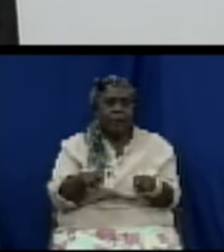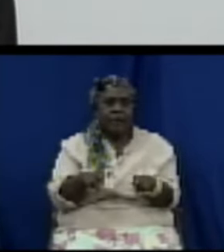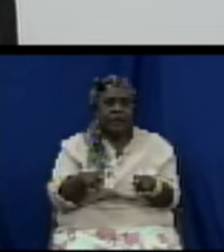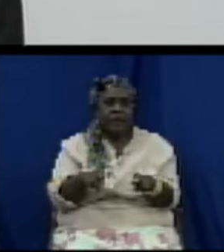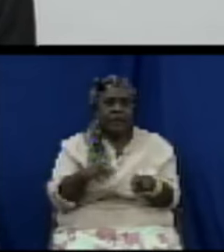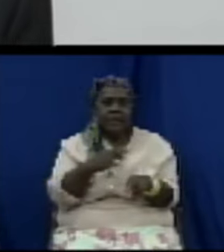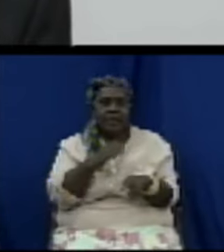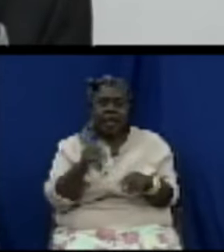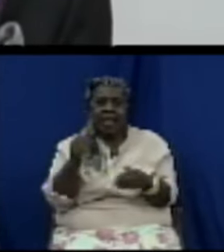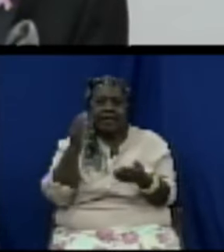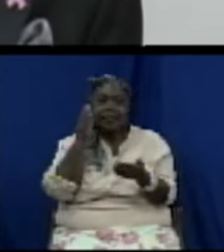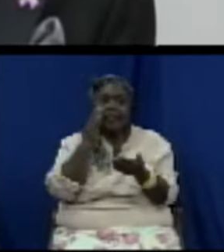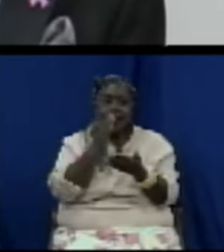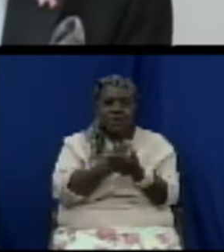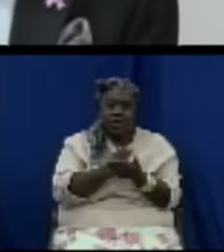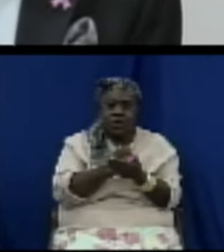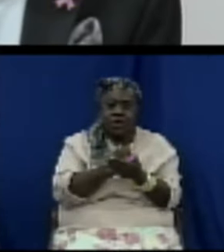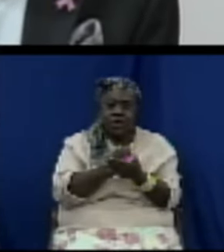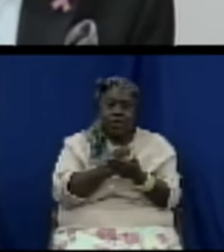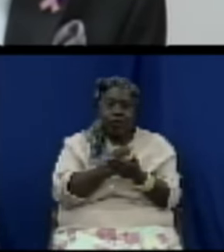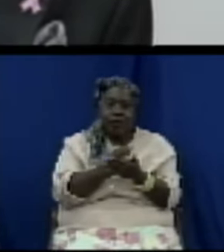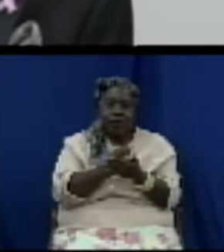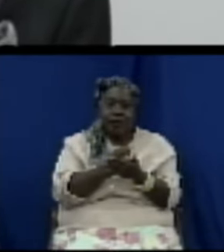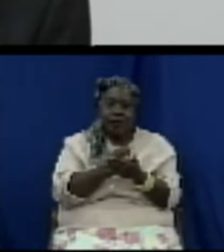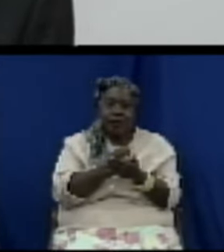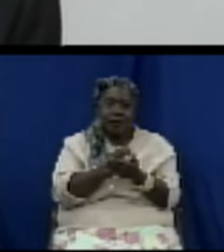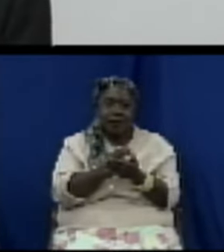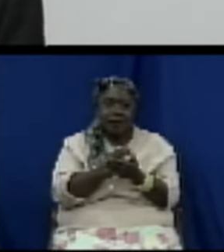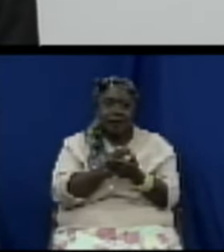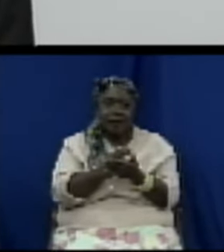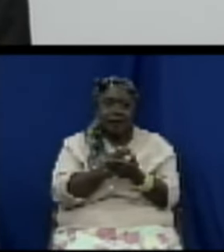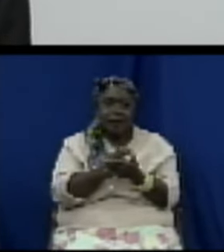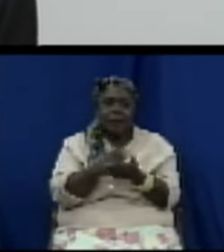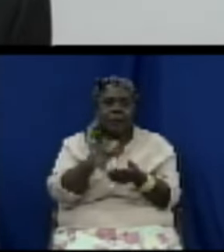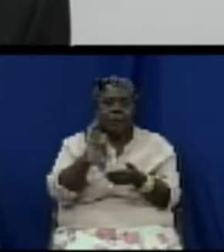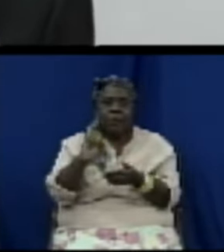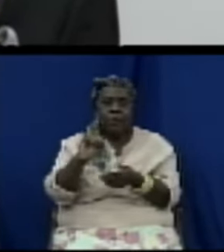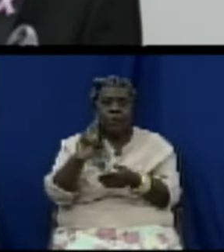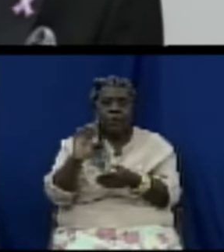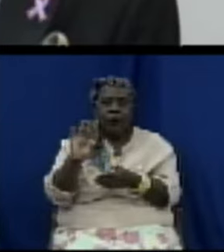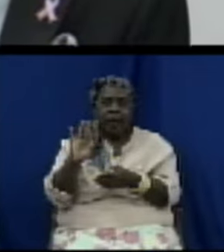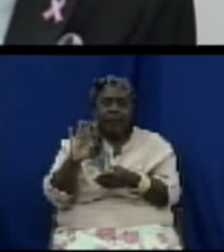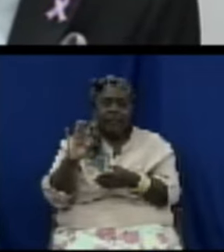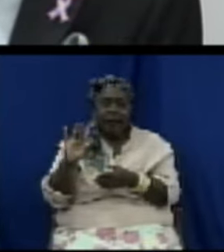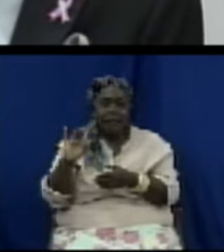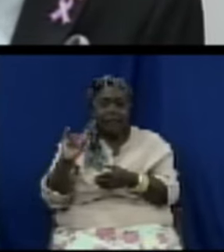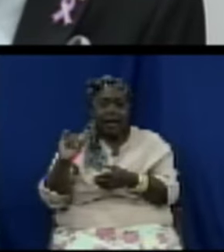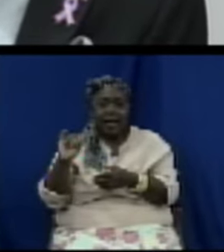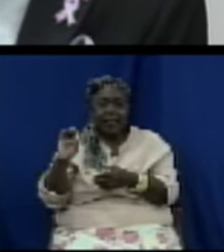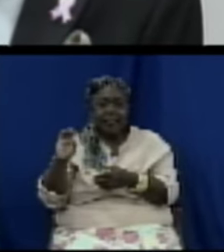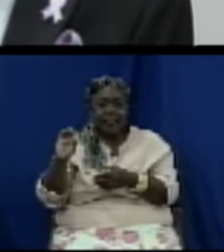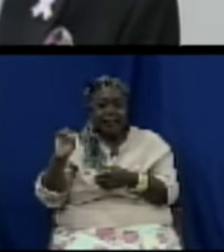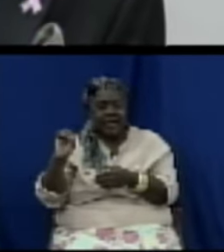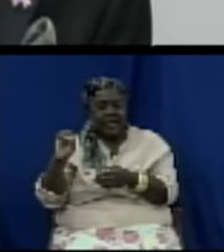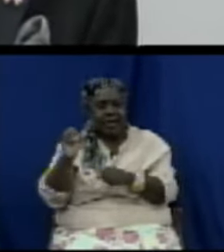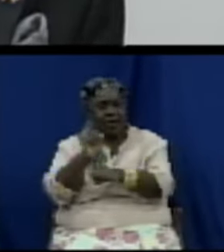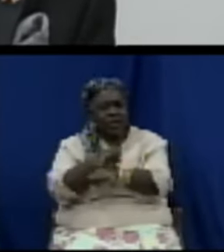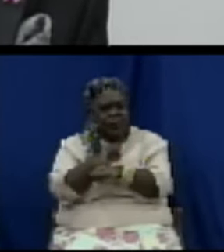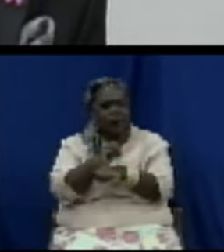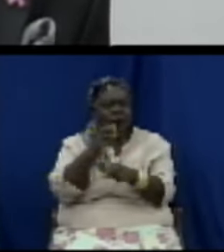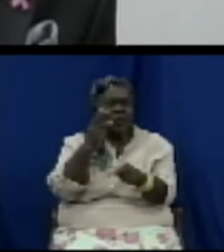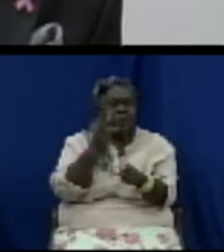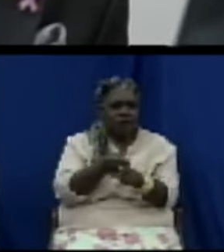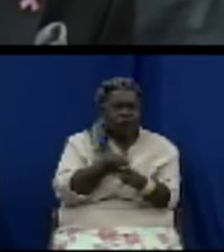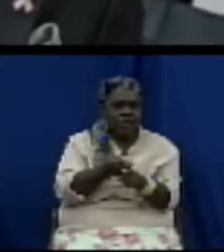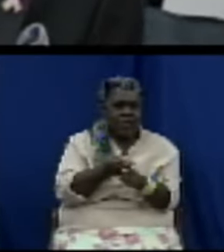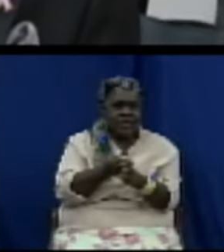the ability of the department in performing its duties effectively and